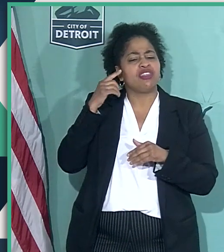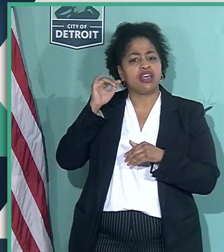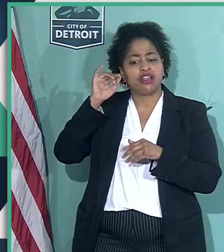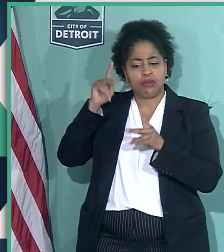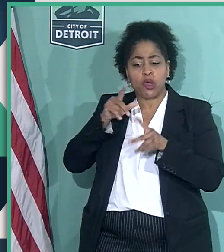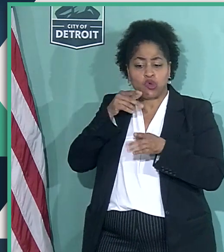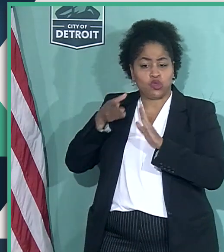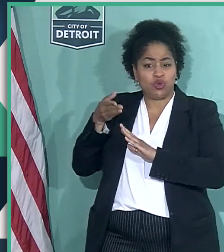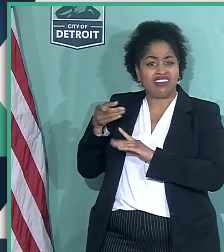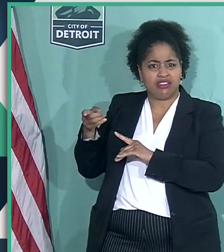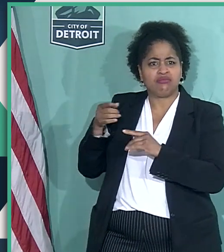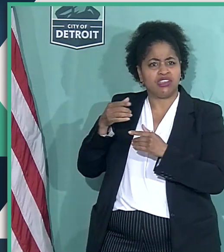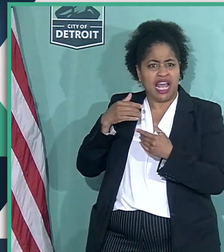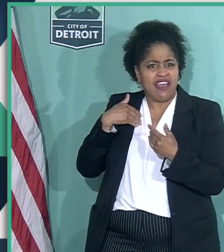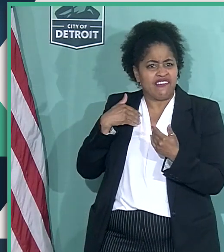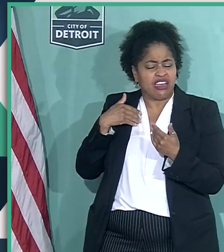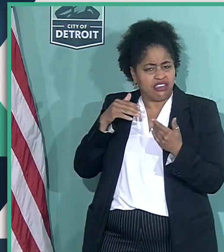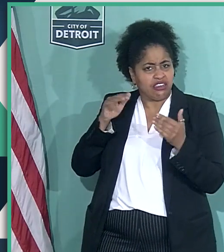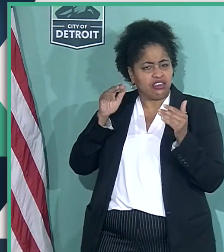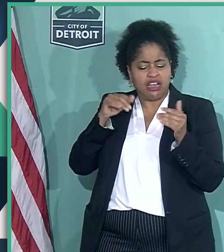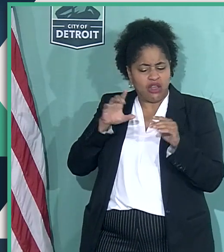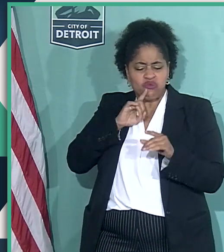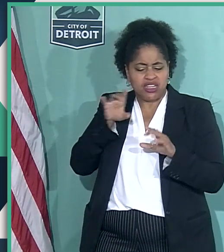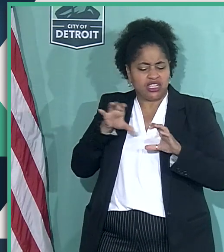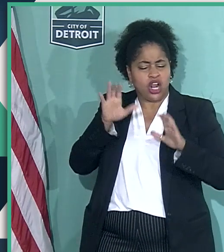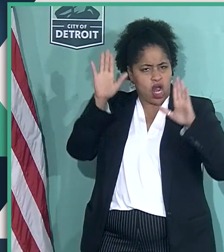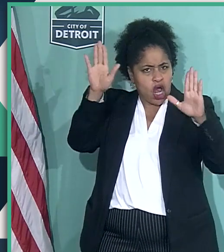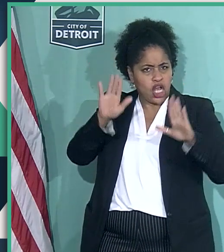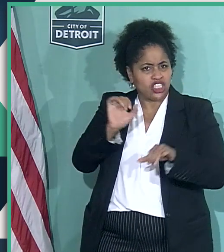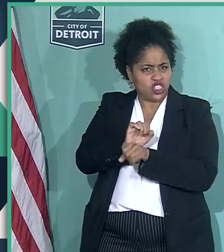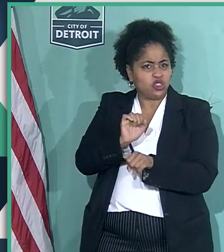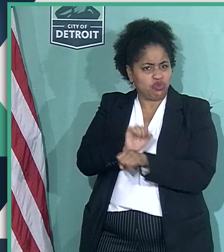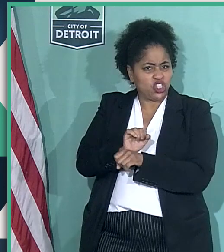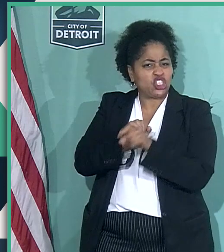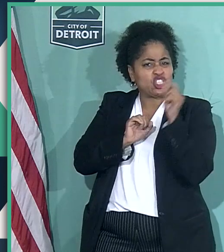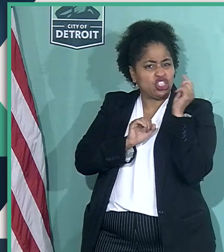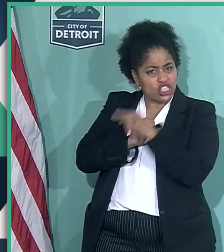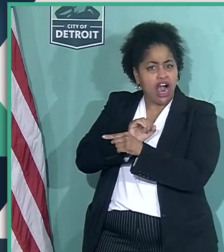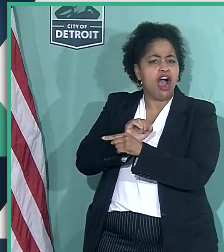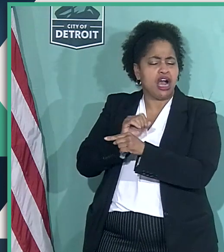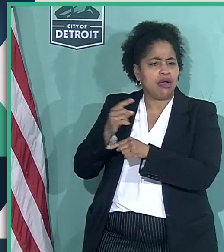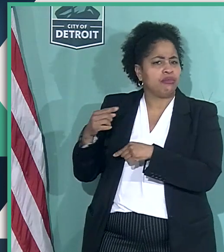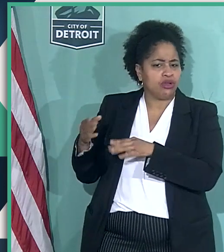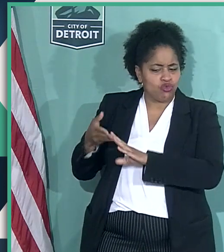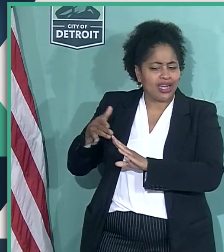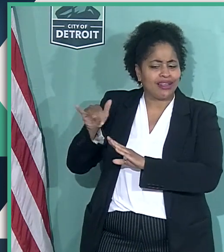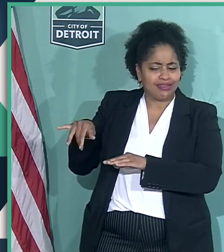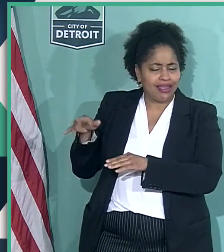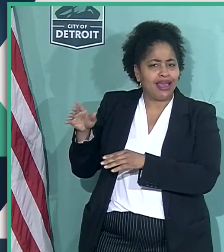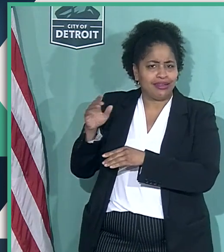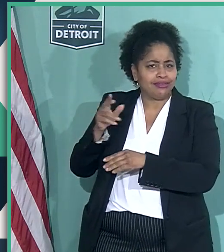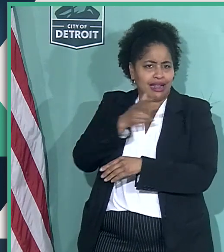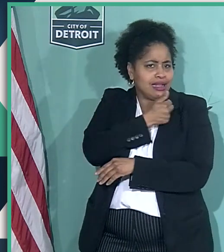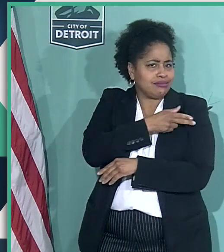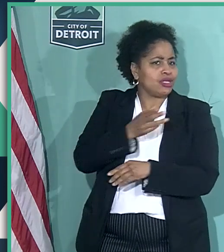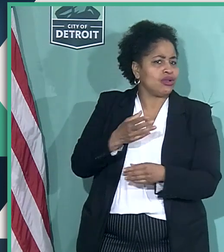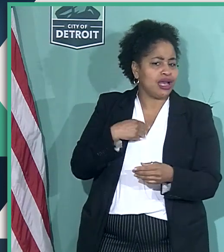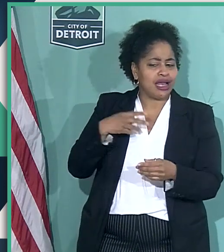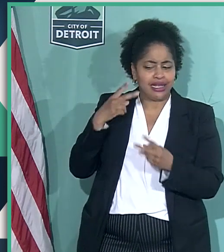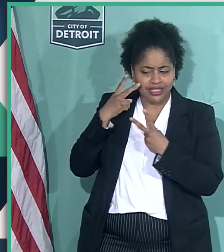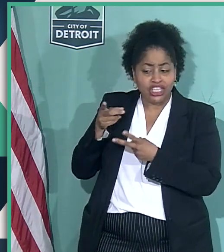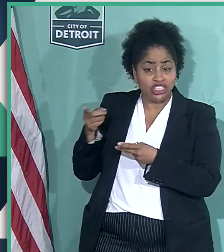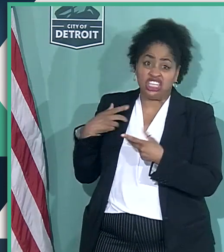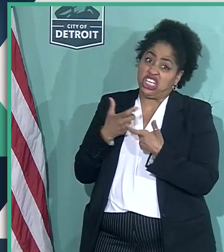leading that institution. And I think as the mayor indicated, she has a big job on her hands. She's pushing the organization in the right